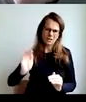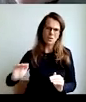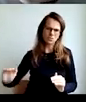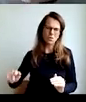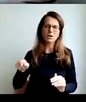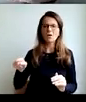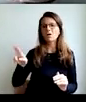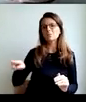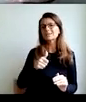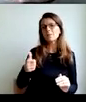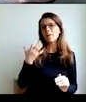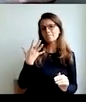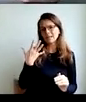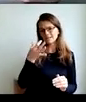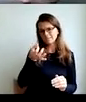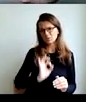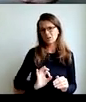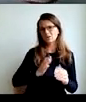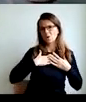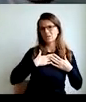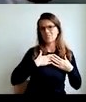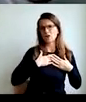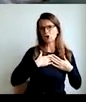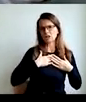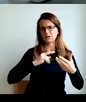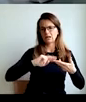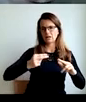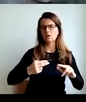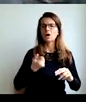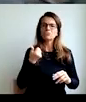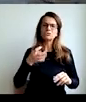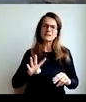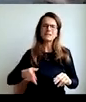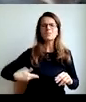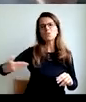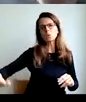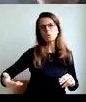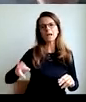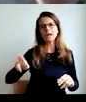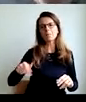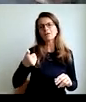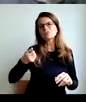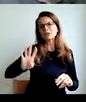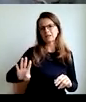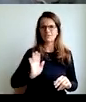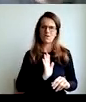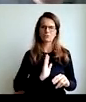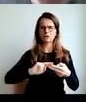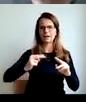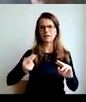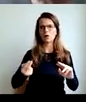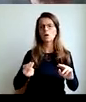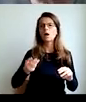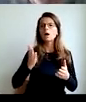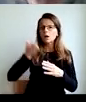have only your own genes, you have 100% your genes, you love